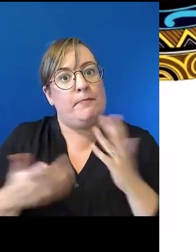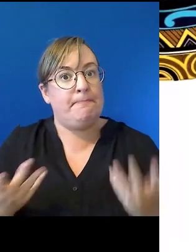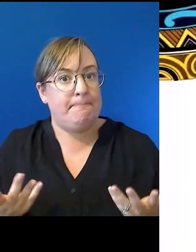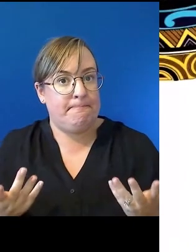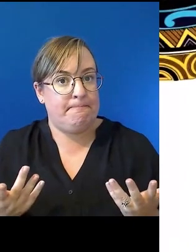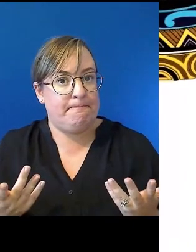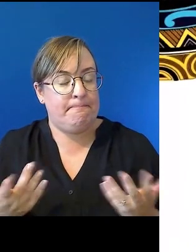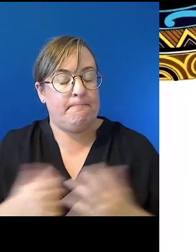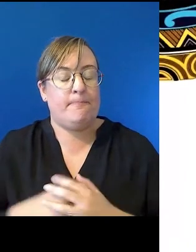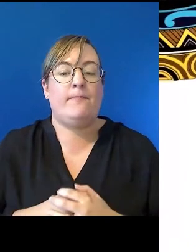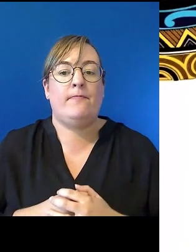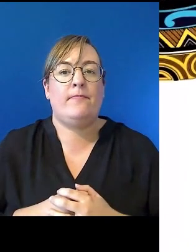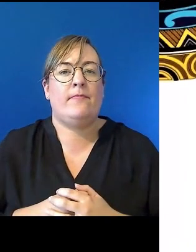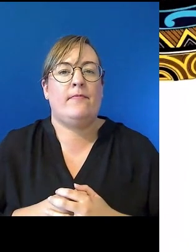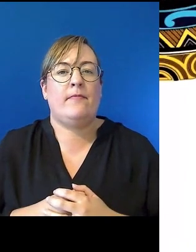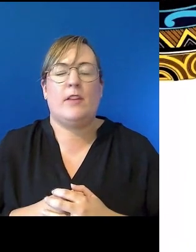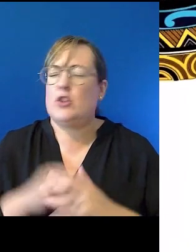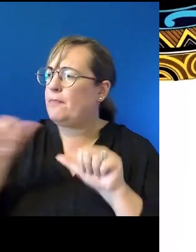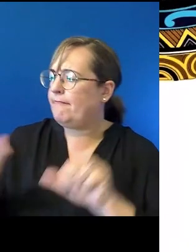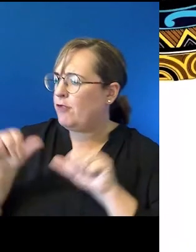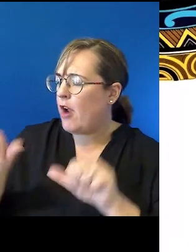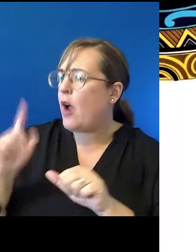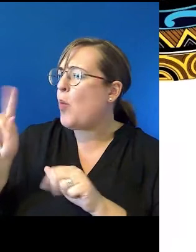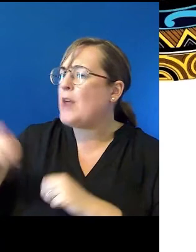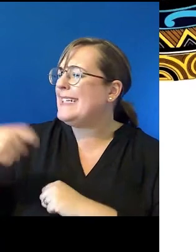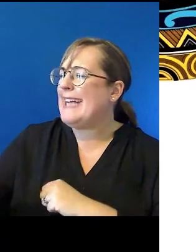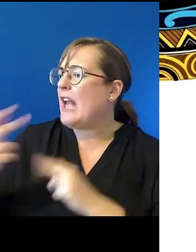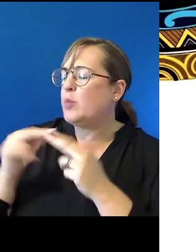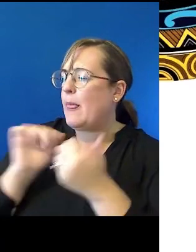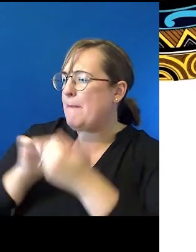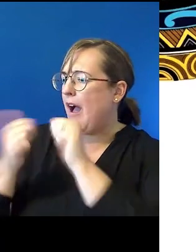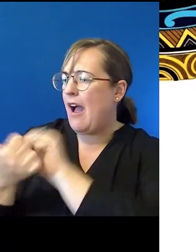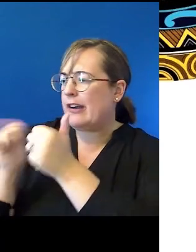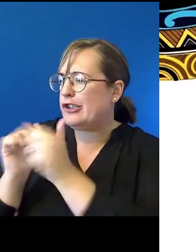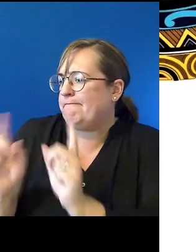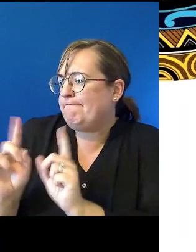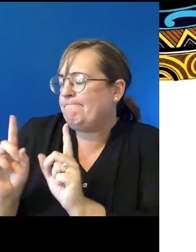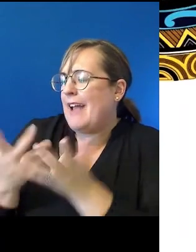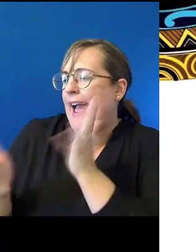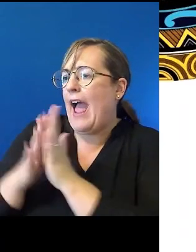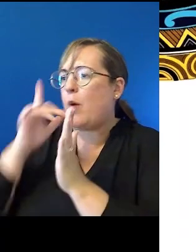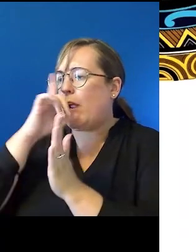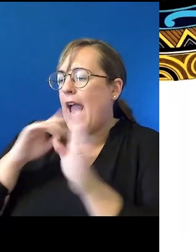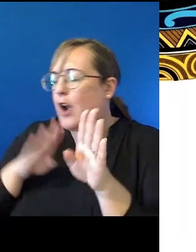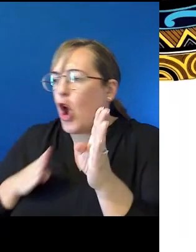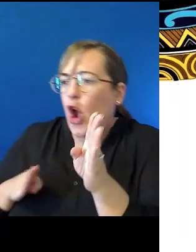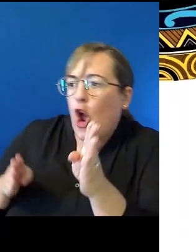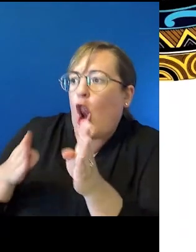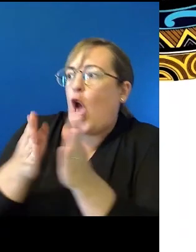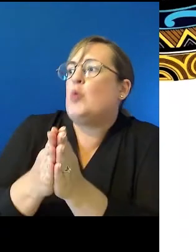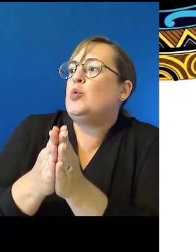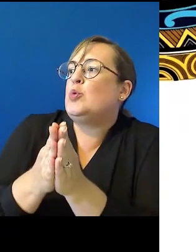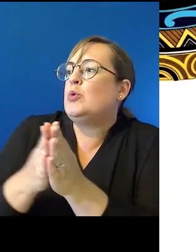And what's next in a partnership sense in terms of closing the gap agreement? How does this